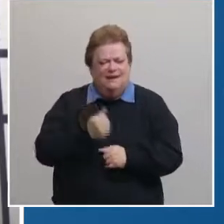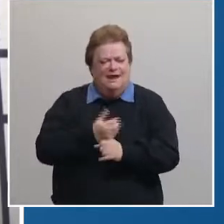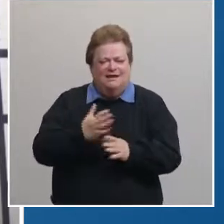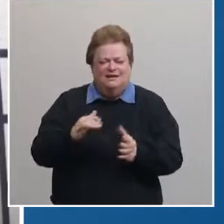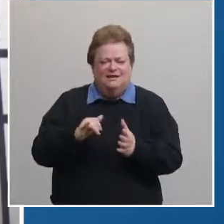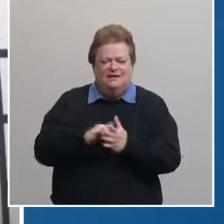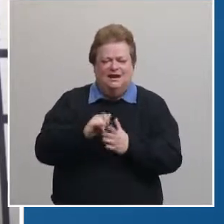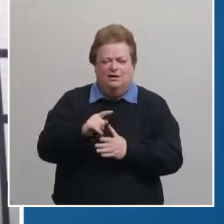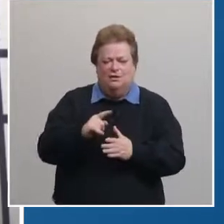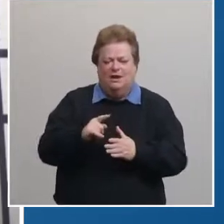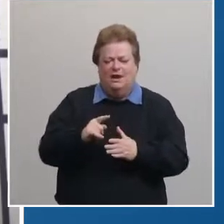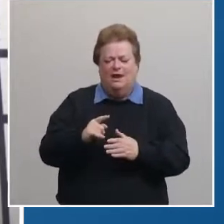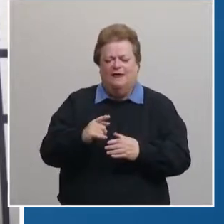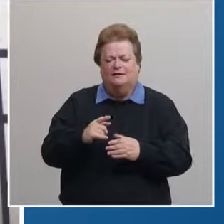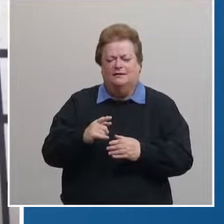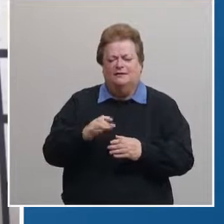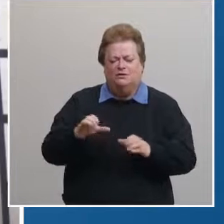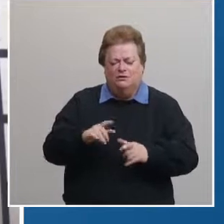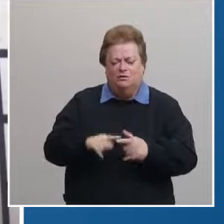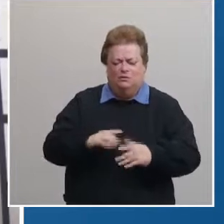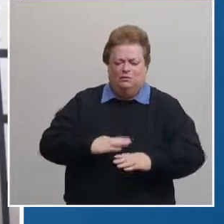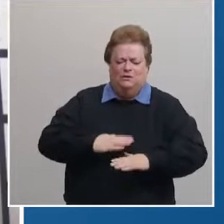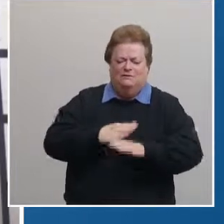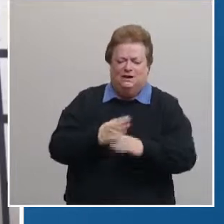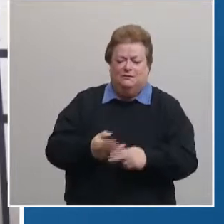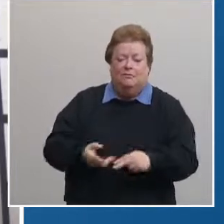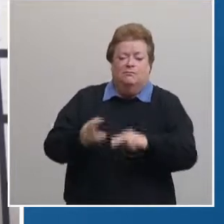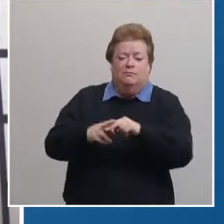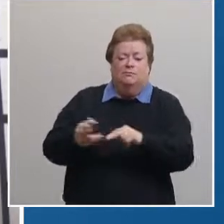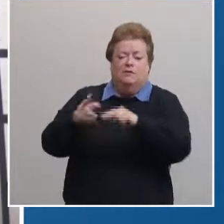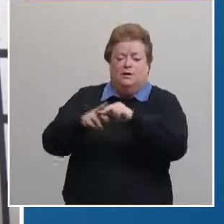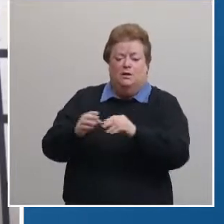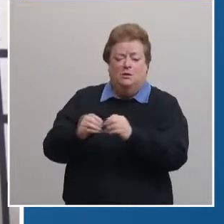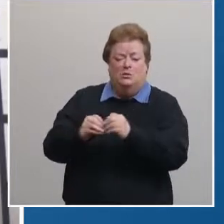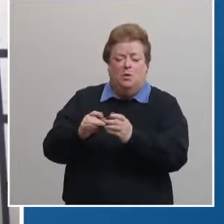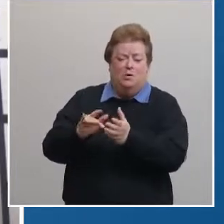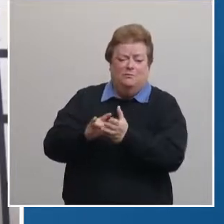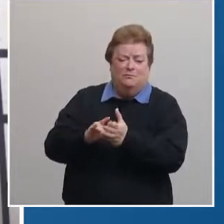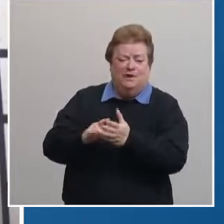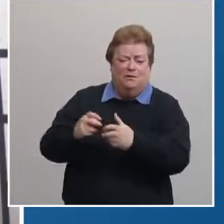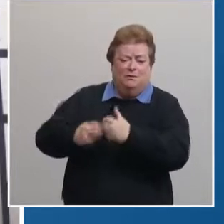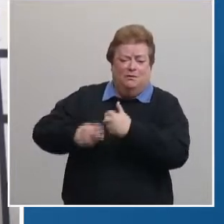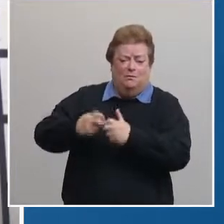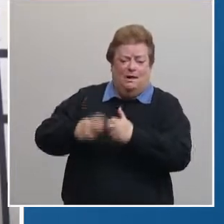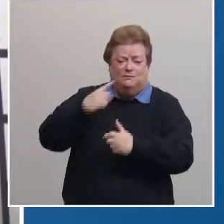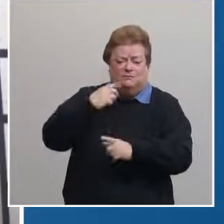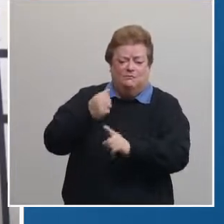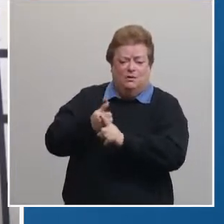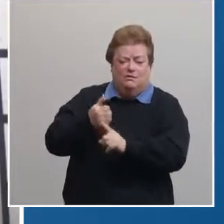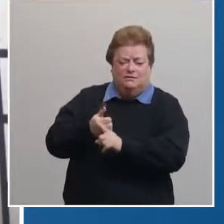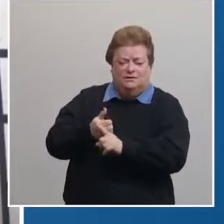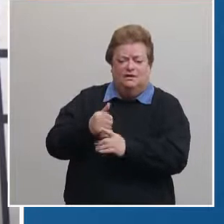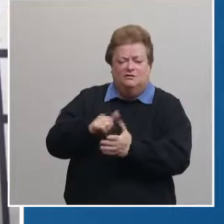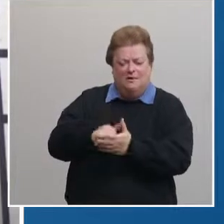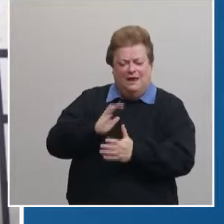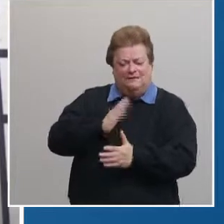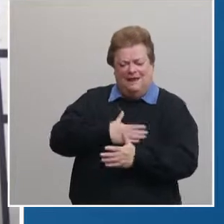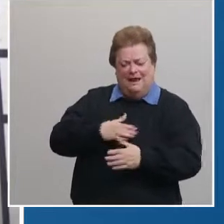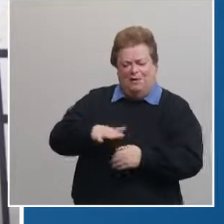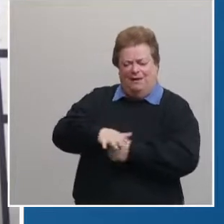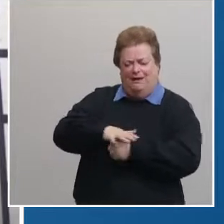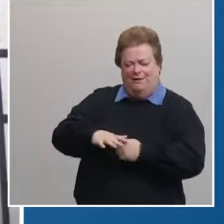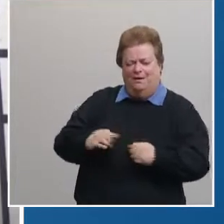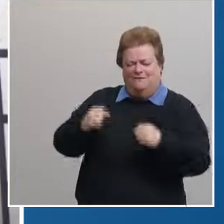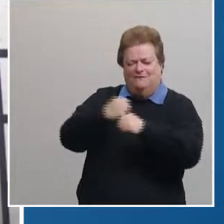an additional overwhelming load on the health care system in the hospitals that's kind of our area of the fight so we're we're really